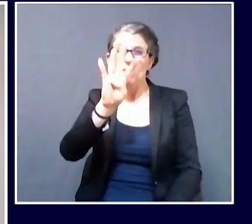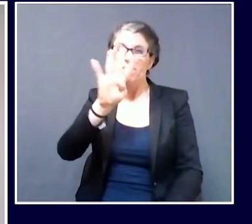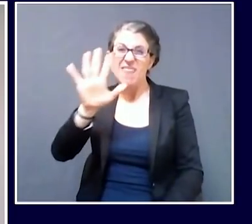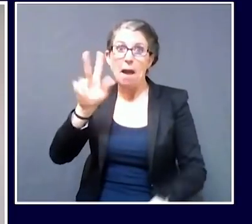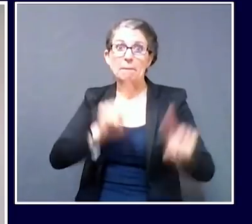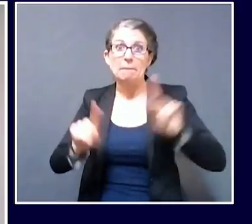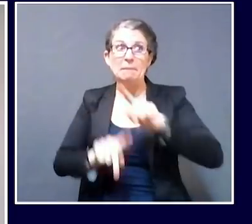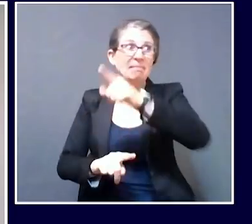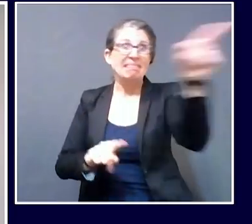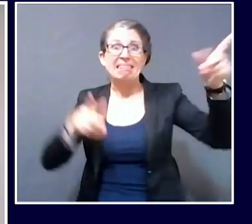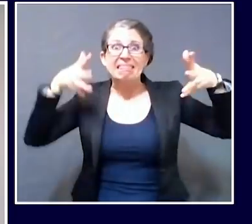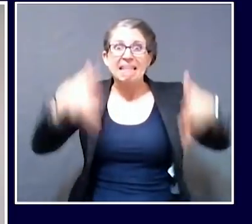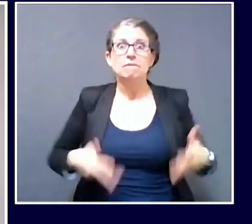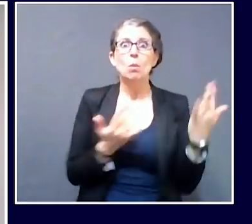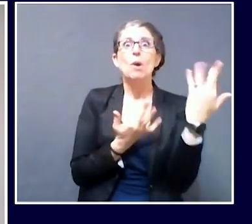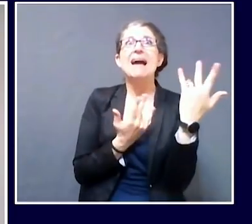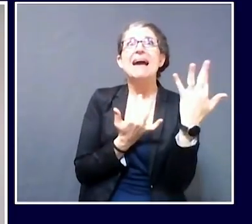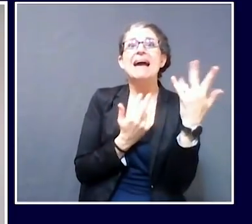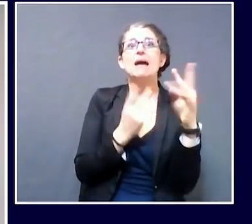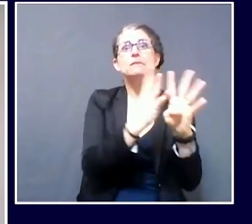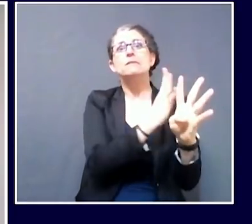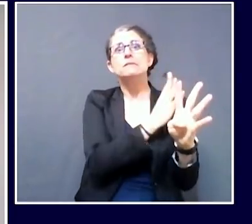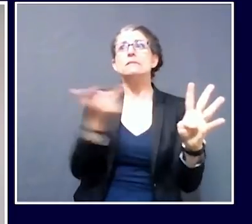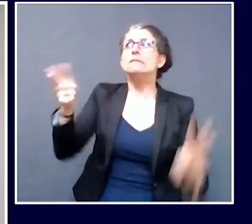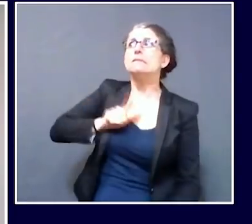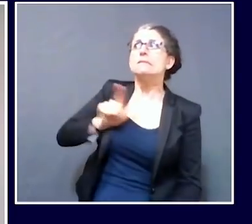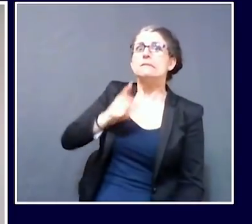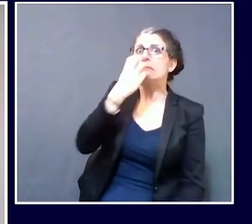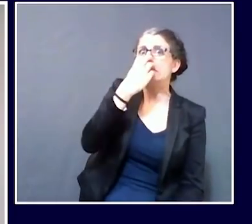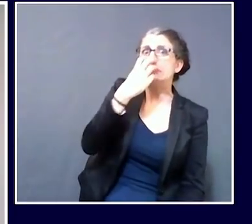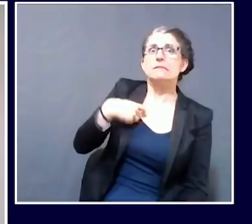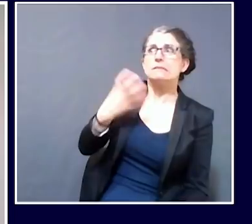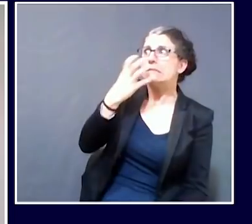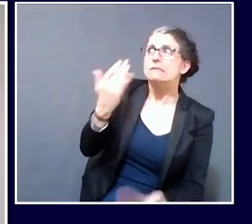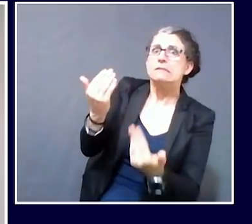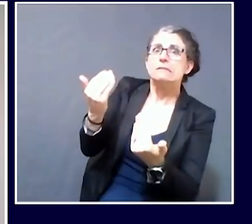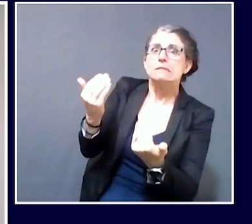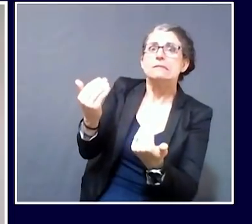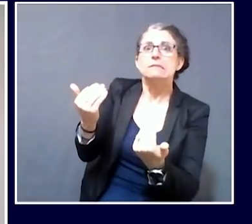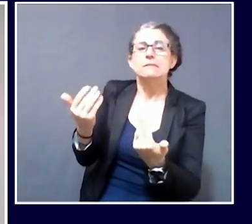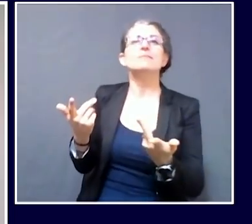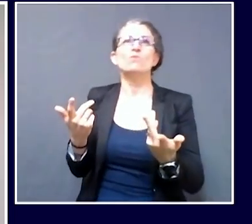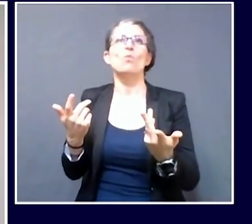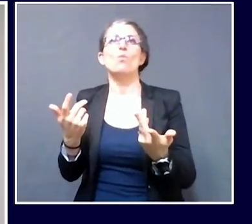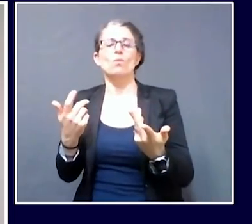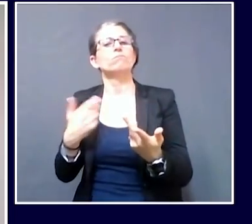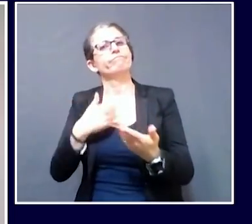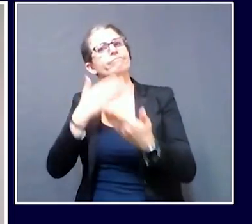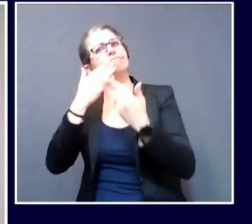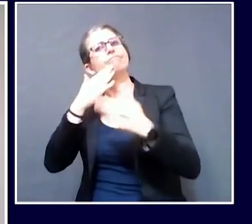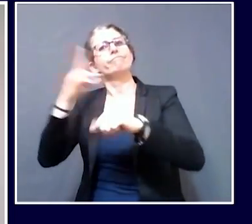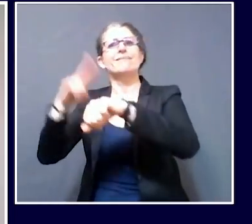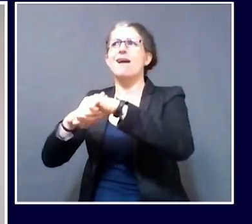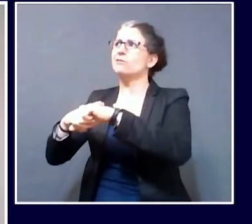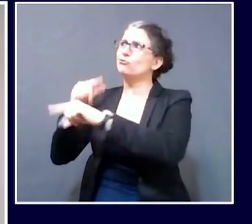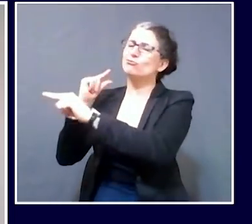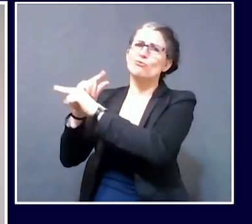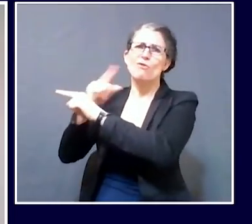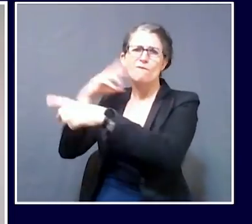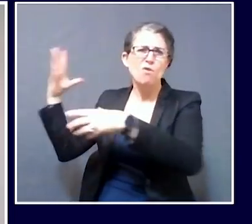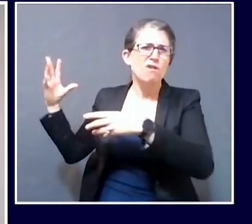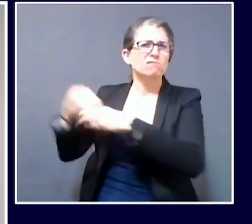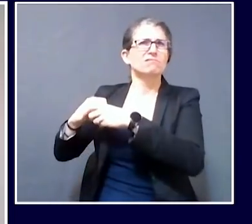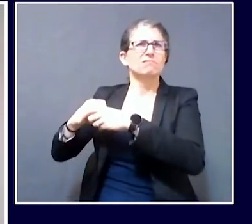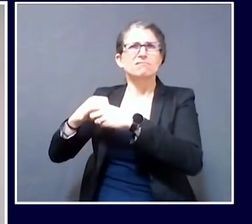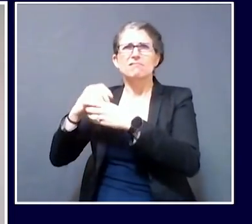workers who are waiting for their fit testing as well. I'd like to take a second again to thank the men and women of the National Guard. As everyone